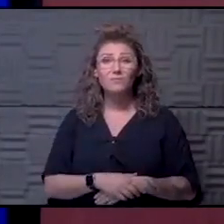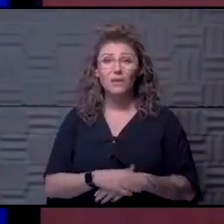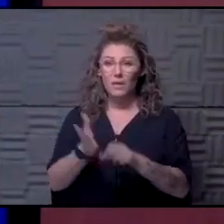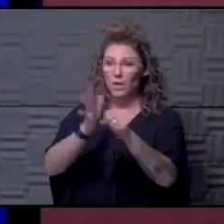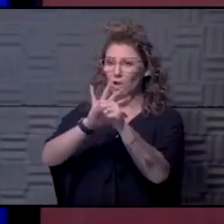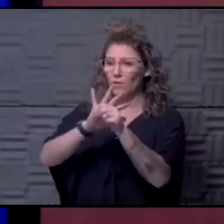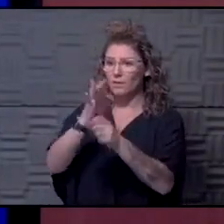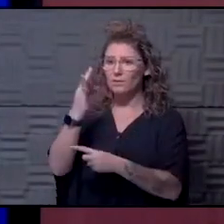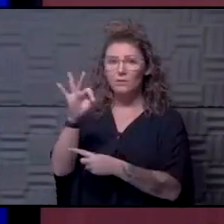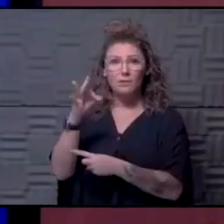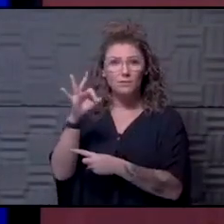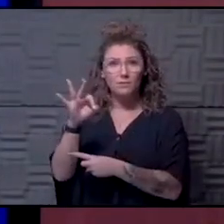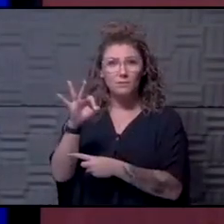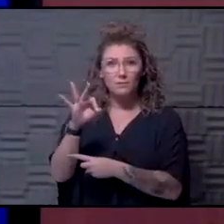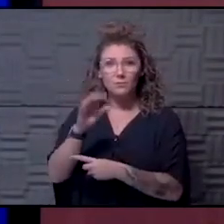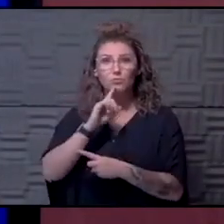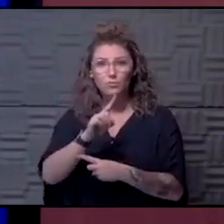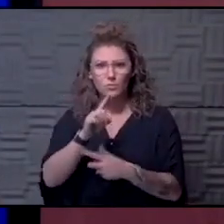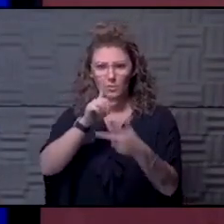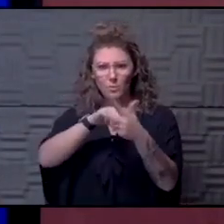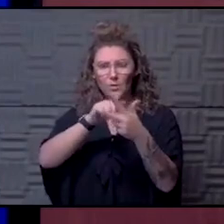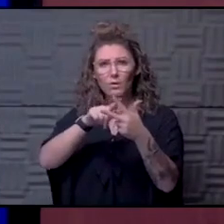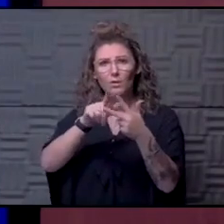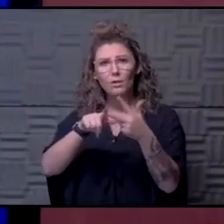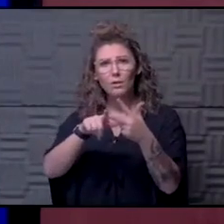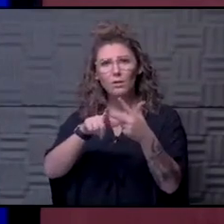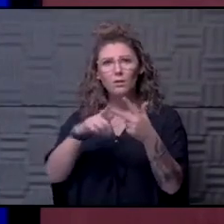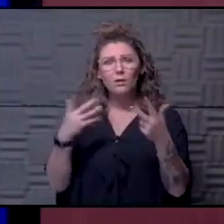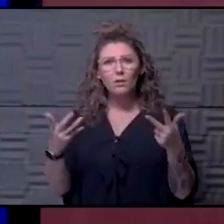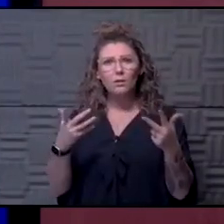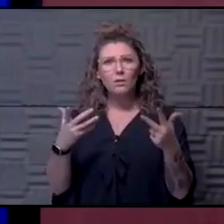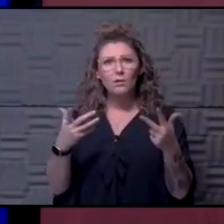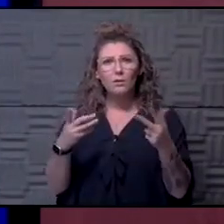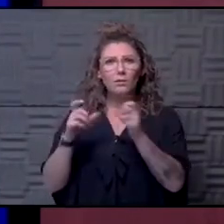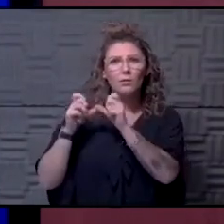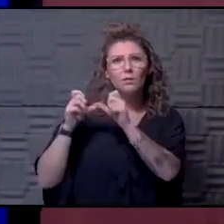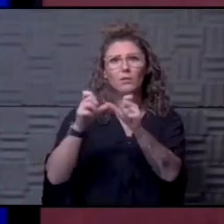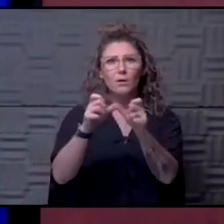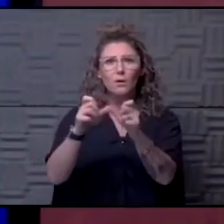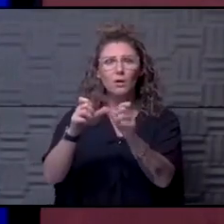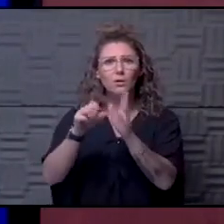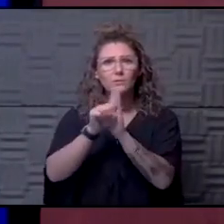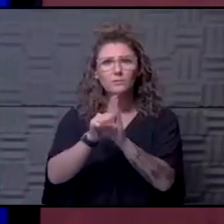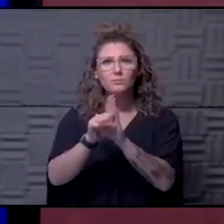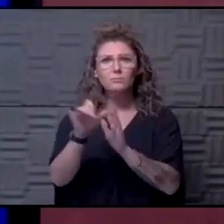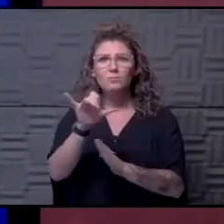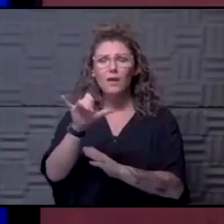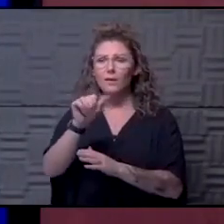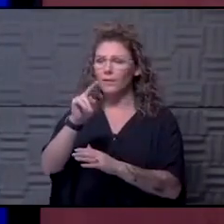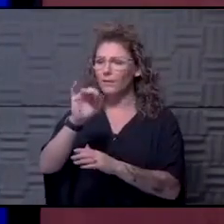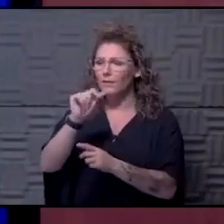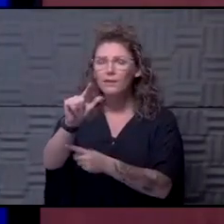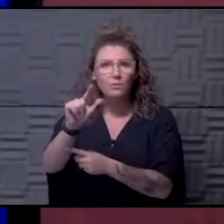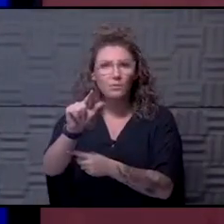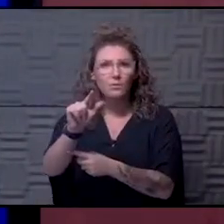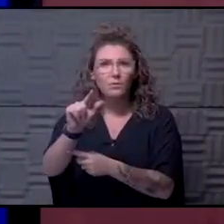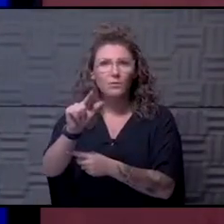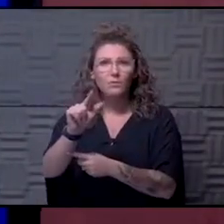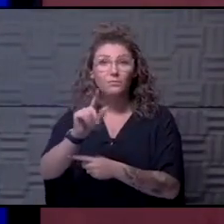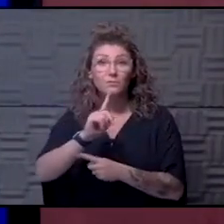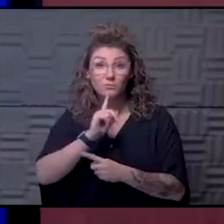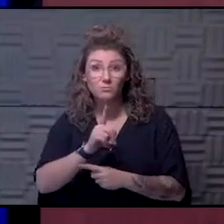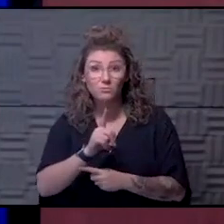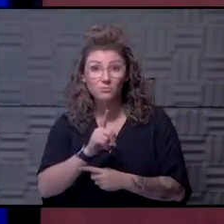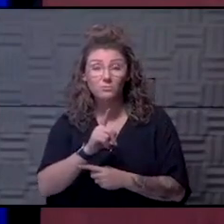COVID-19? True. Long-haul syndrome for people like Anil? True.